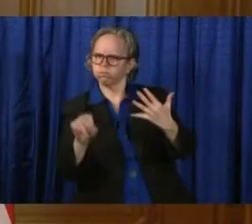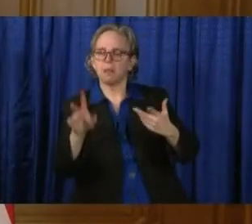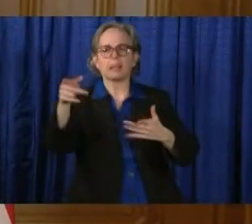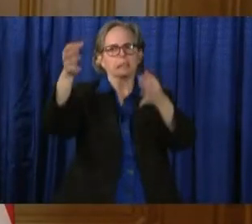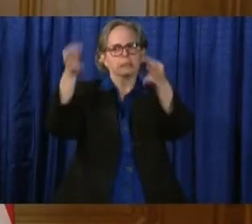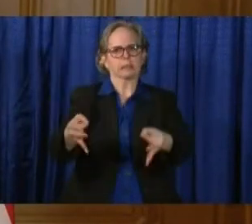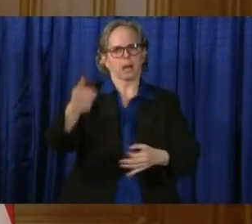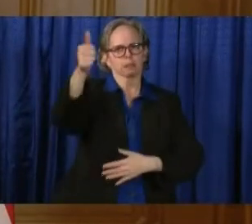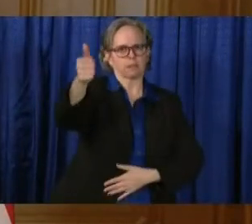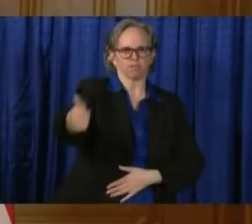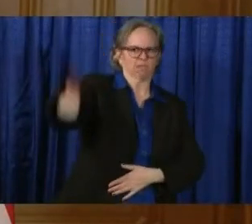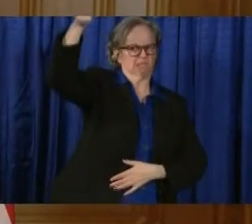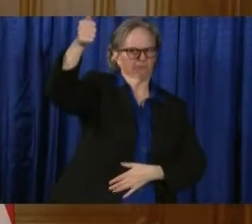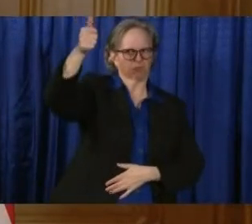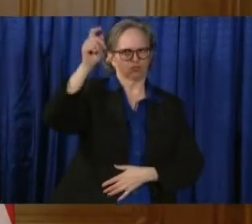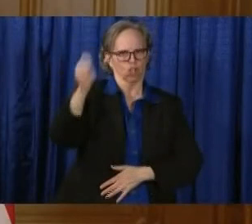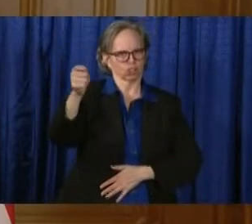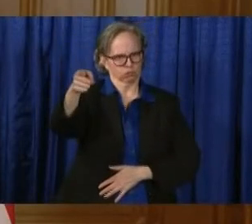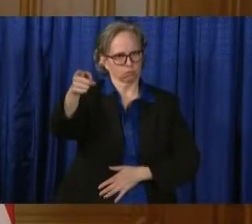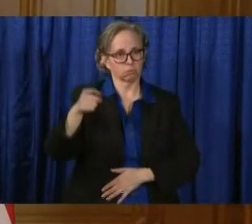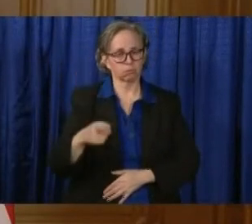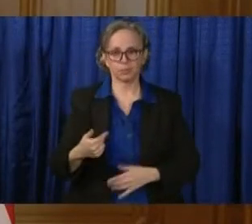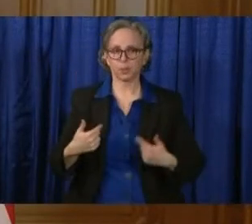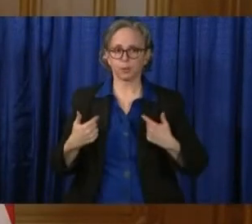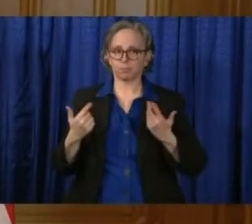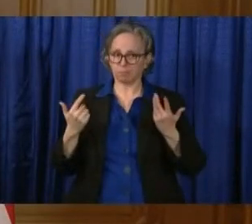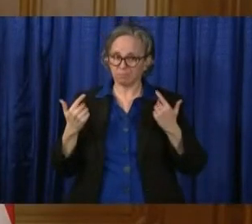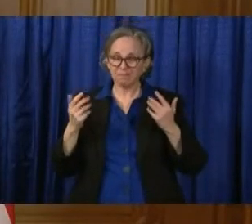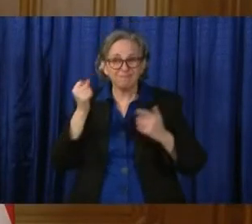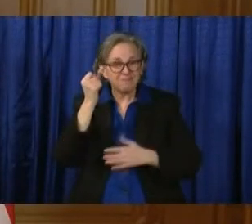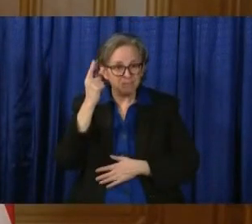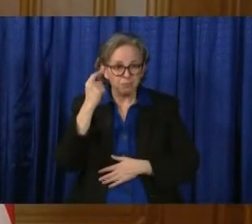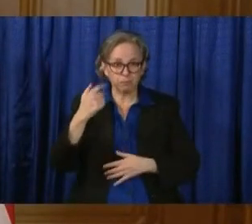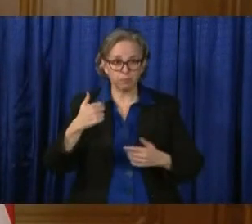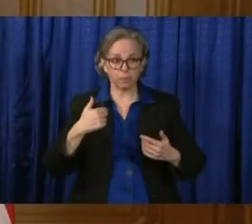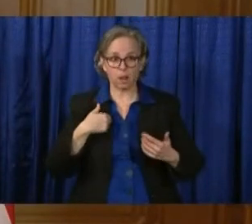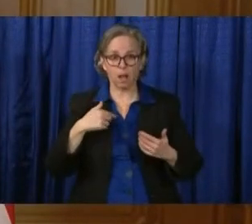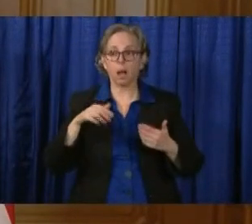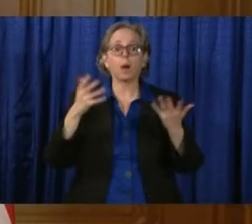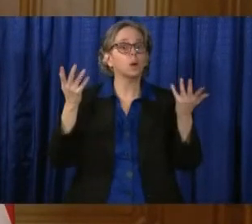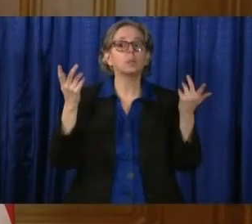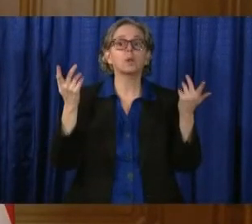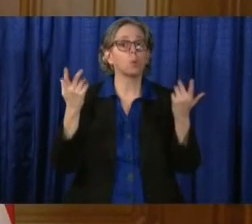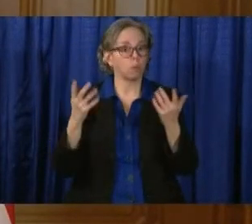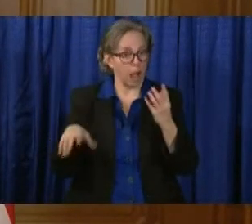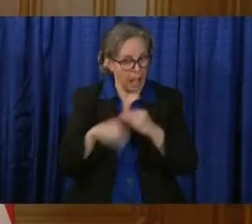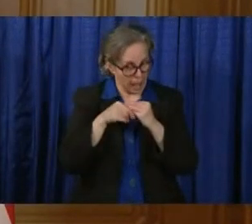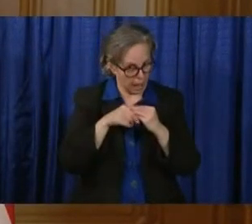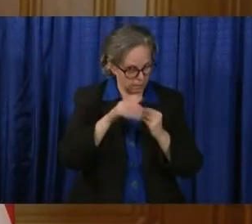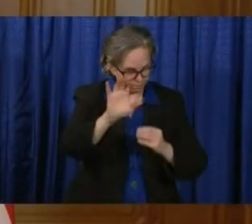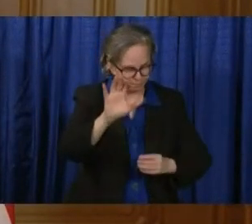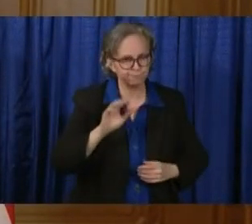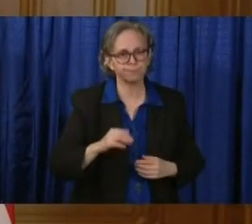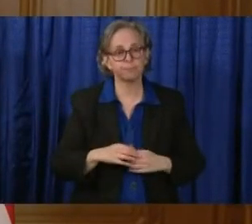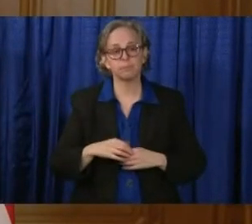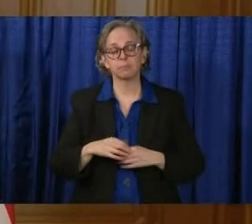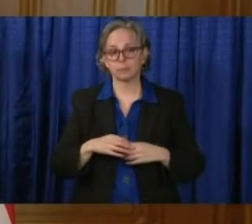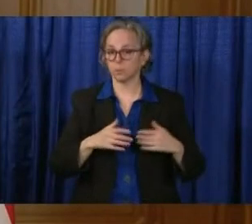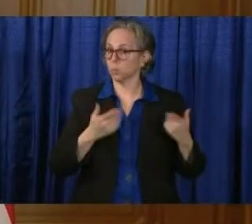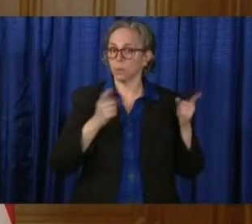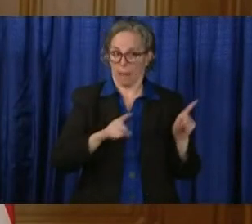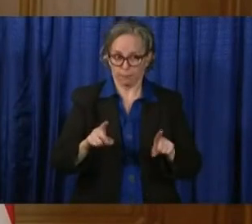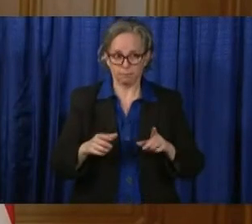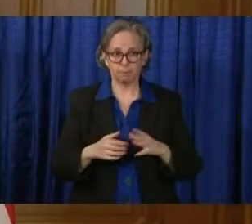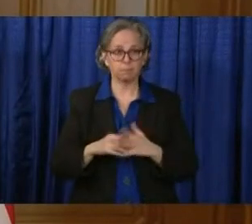proper criteria. So another thing that is happening in our prisons is that the number of prisoners coming in every